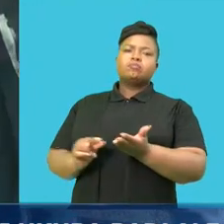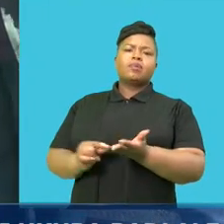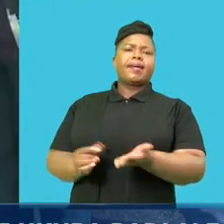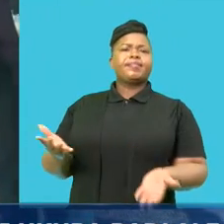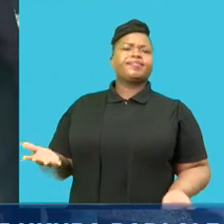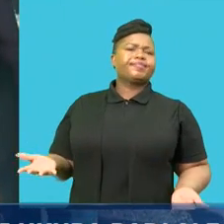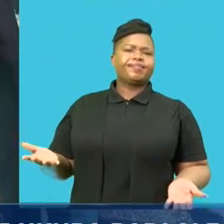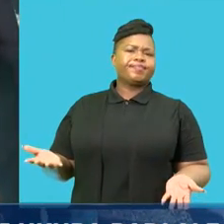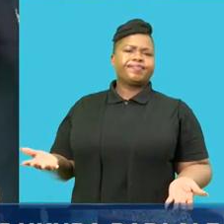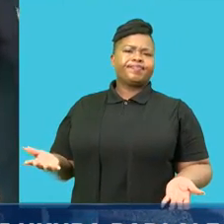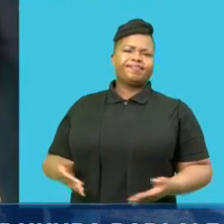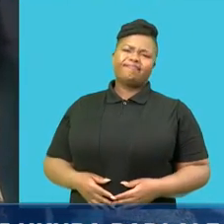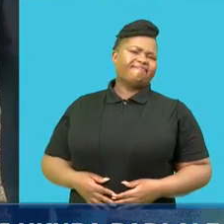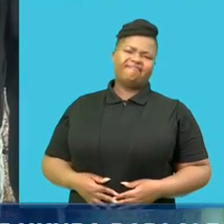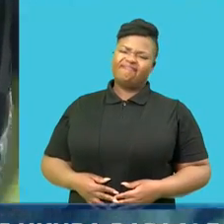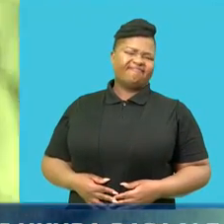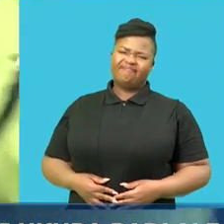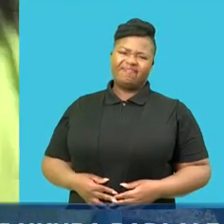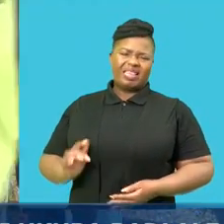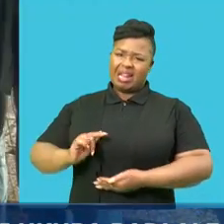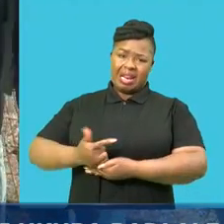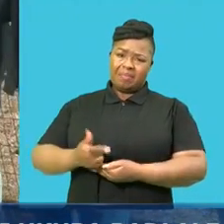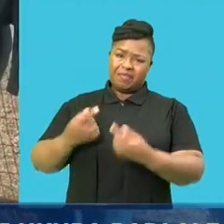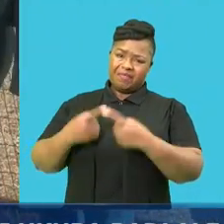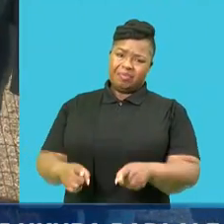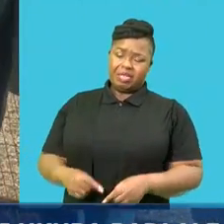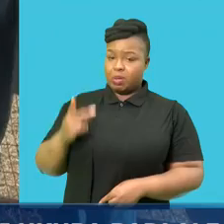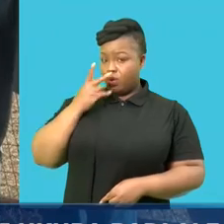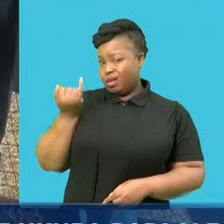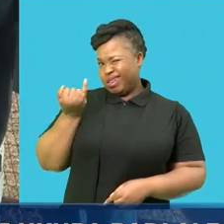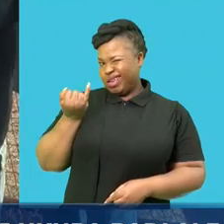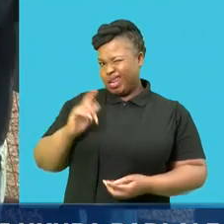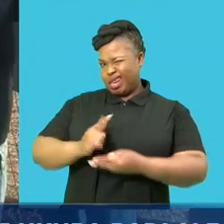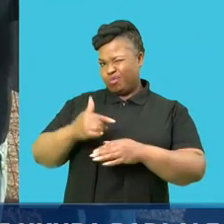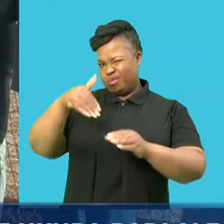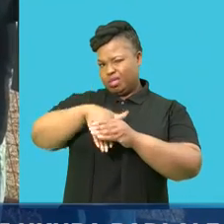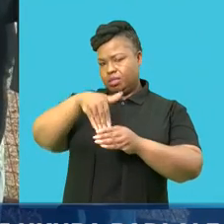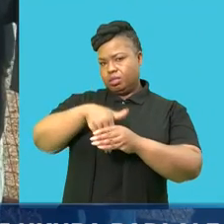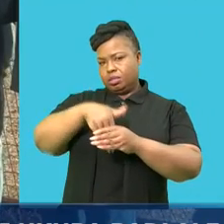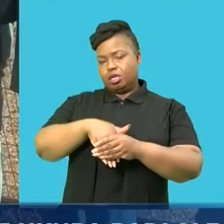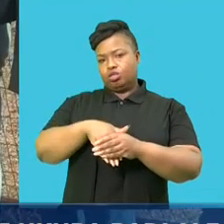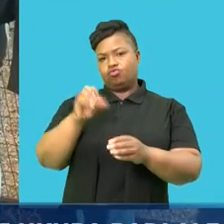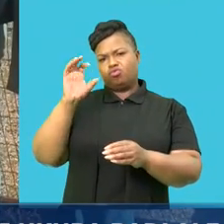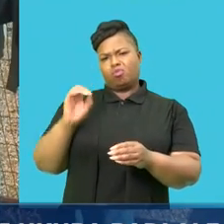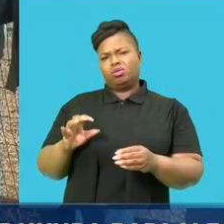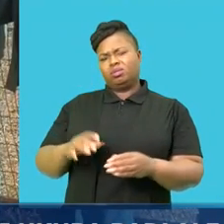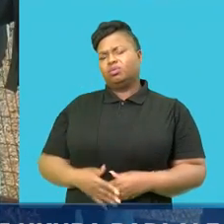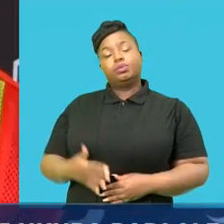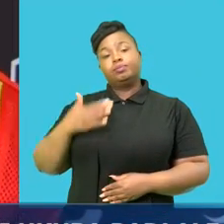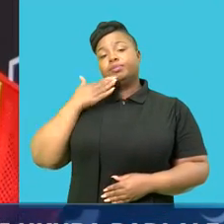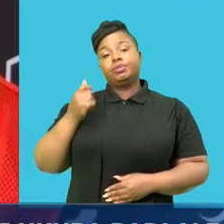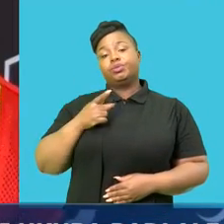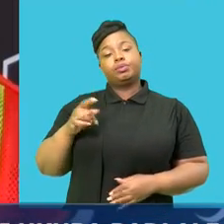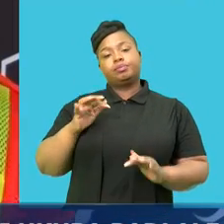it is not even a laptop, but it looks like a laptop which is inside a robot, so she tells us